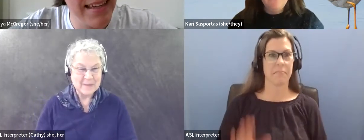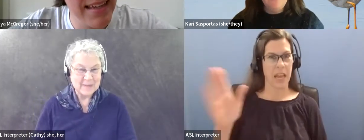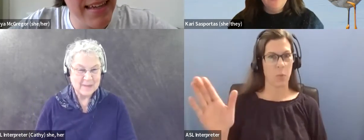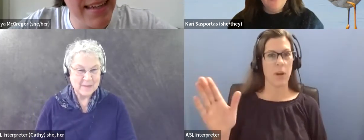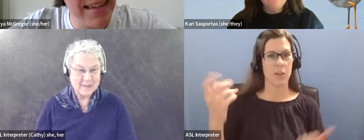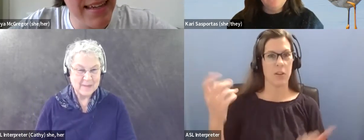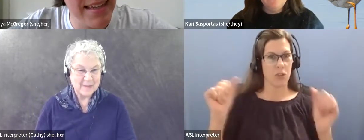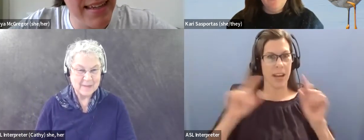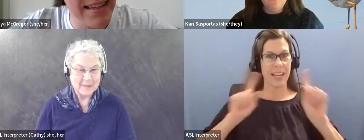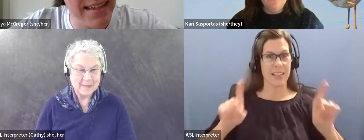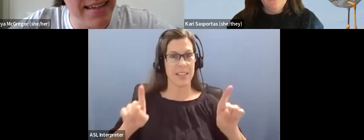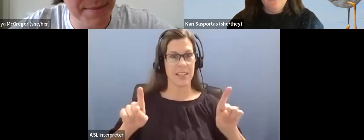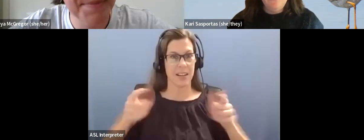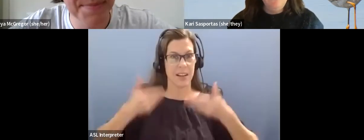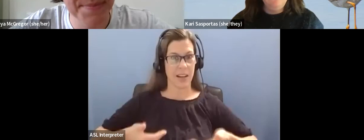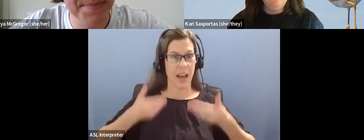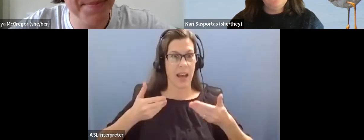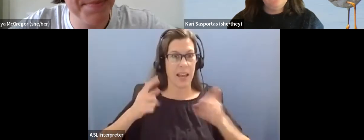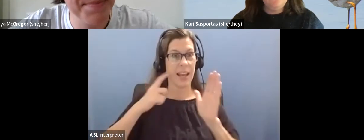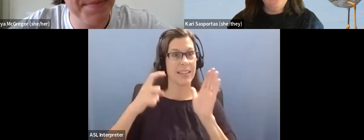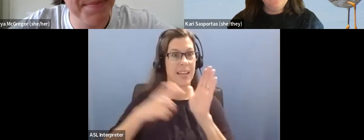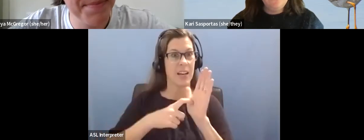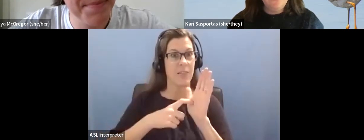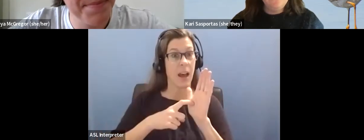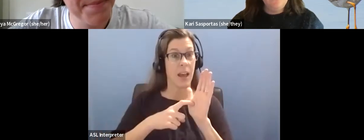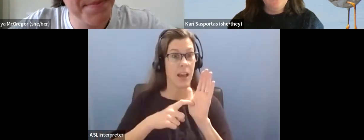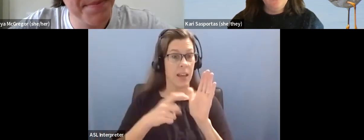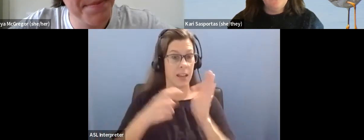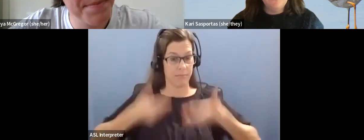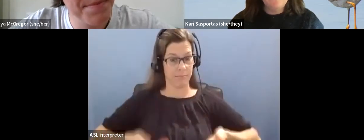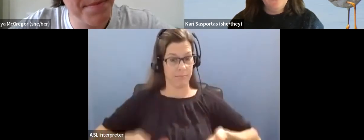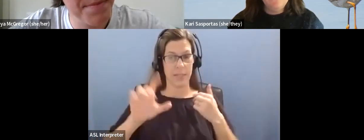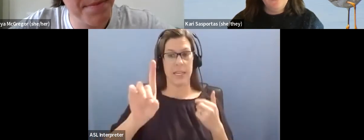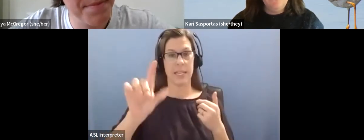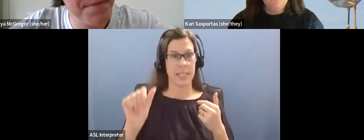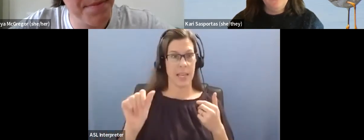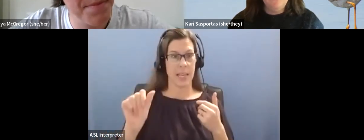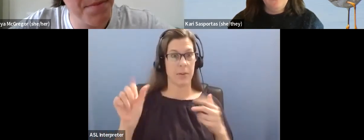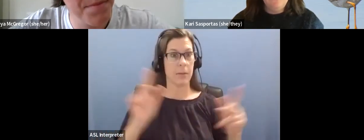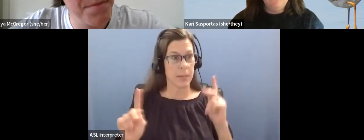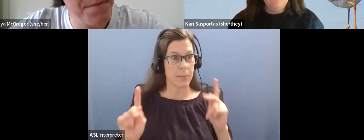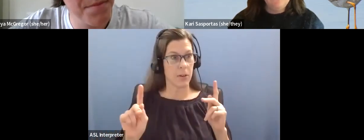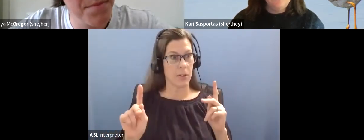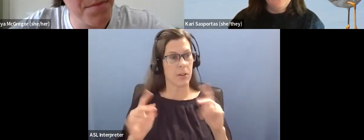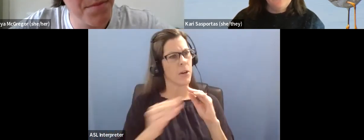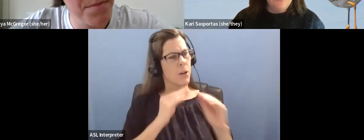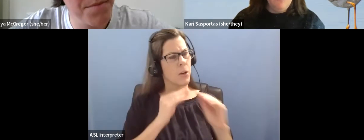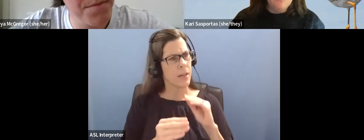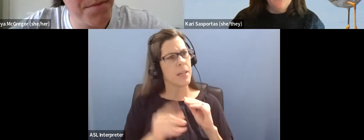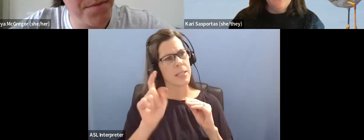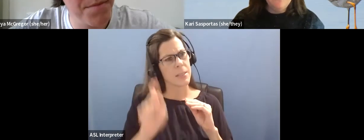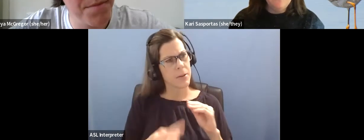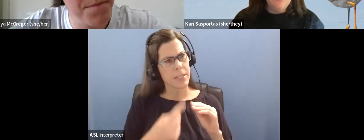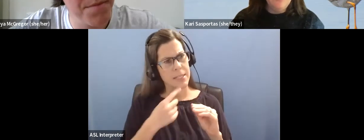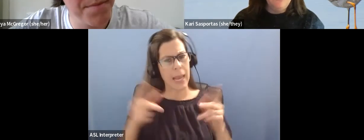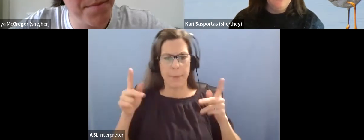I identify as disabled. And when I say that some people will correct me and say, well, no, you're supposed to say a